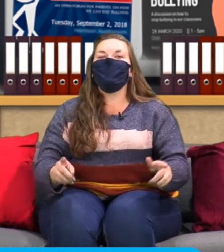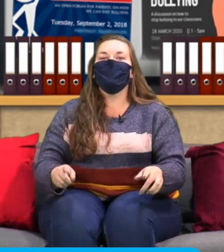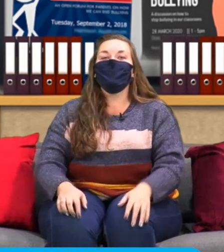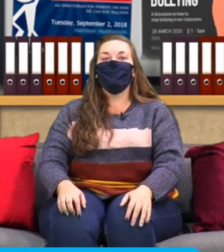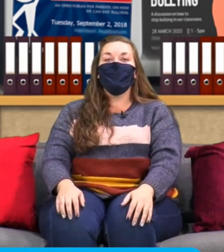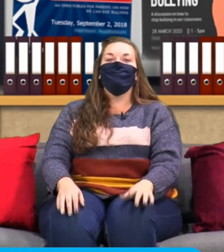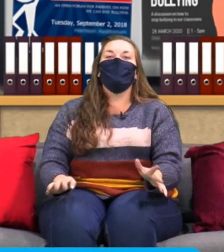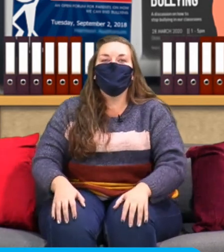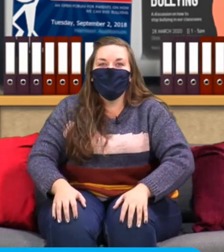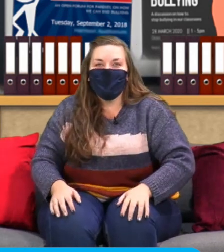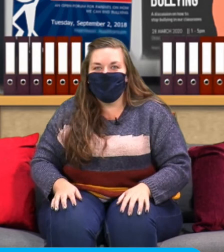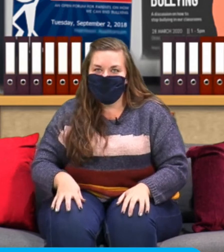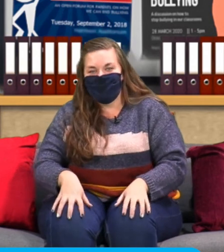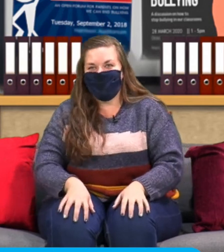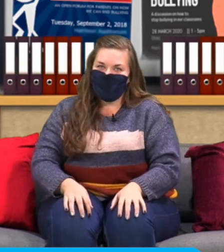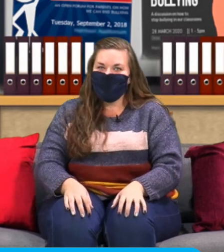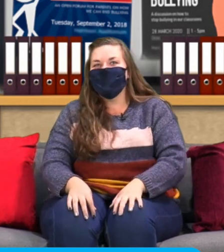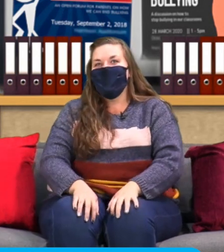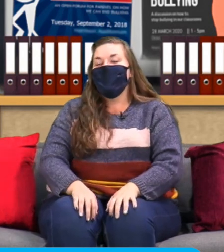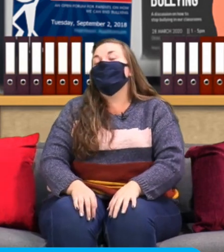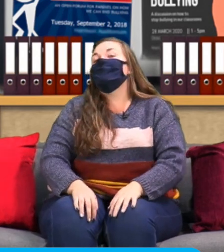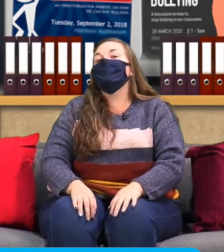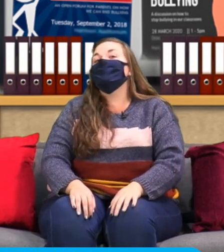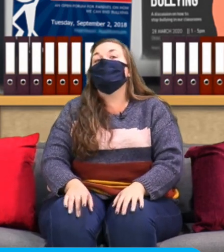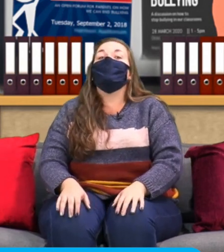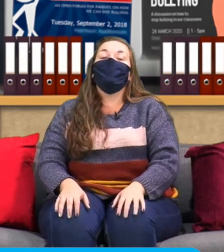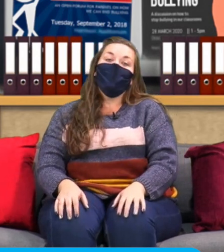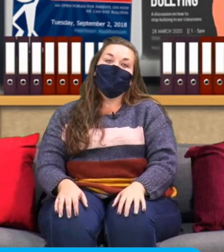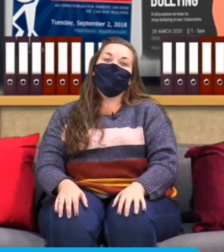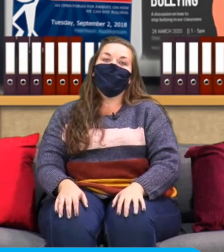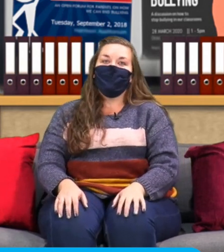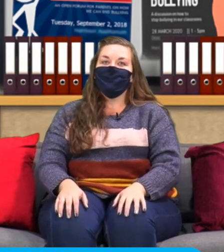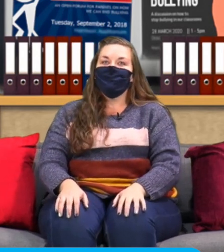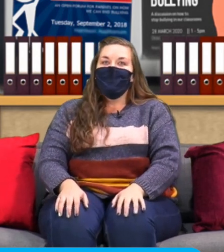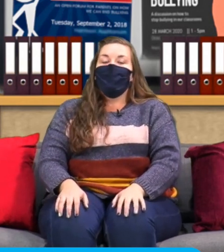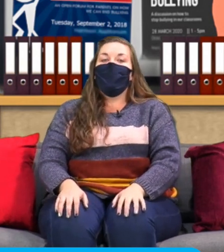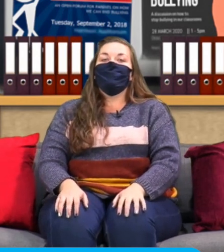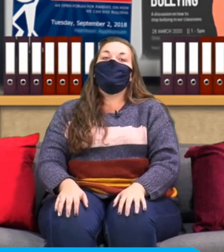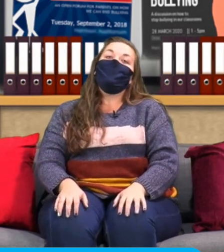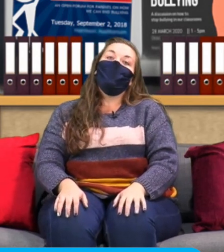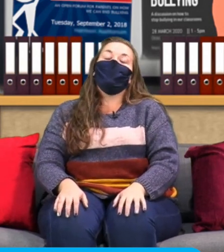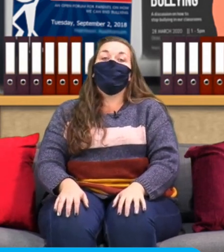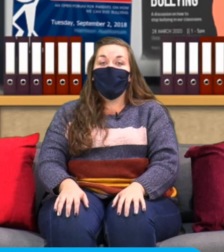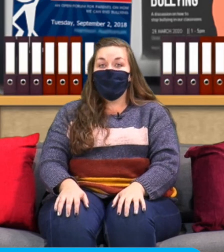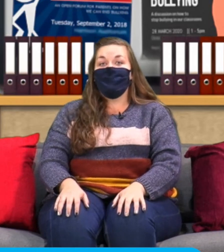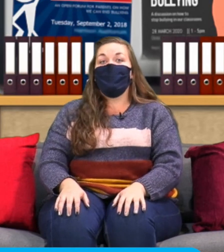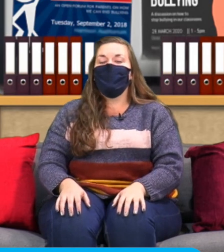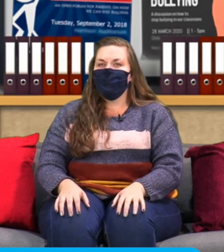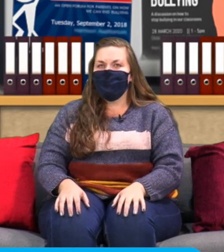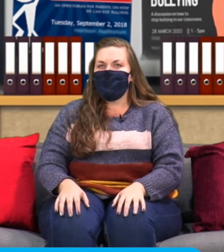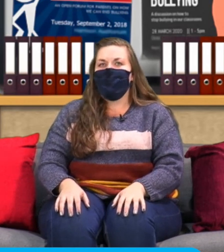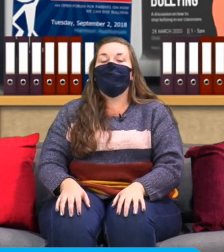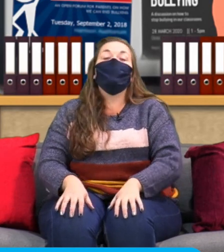you're special we're giving you multiple videos to watch next so first we will be checking in with our regions where miss Lina Hangura who is